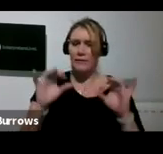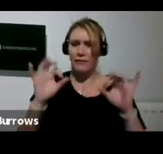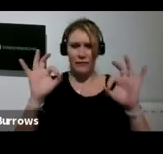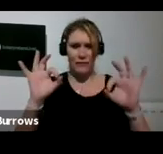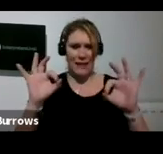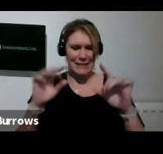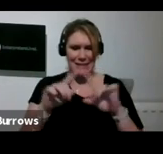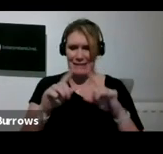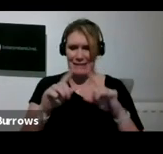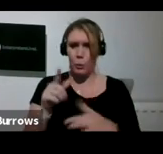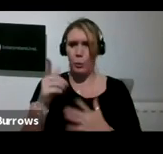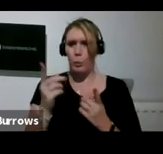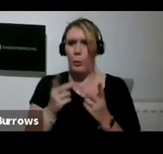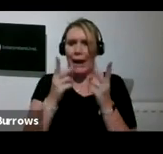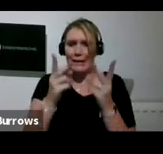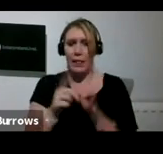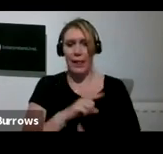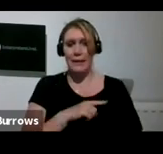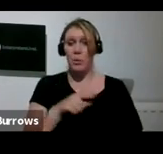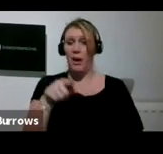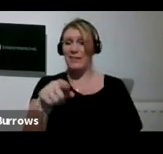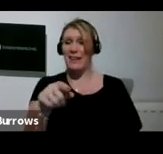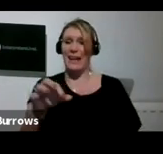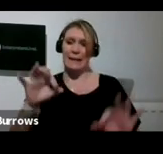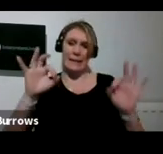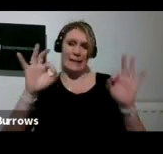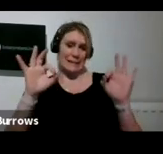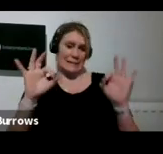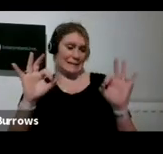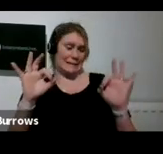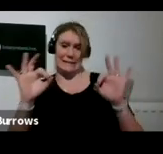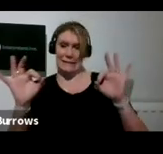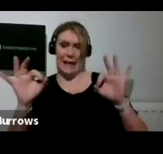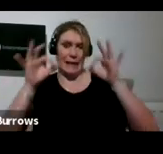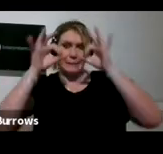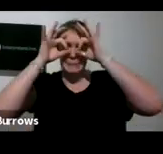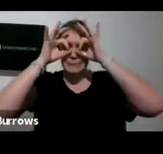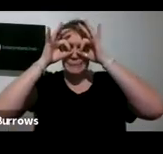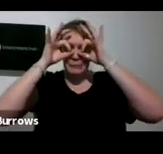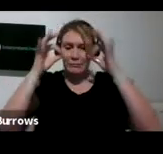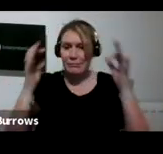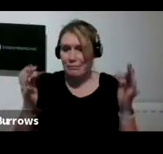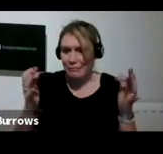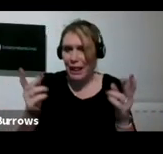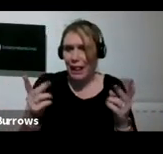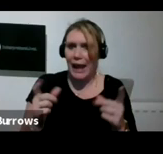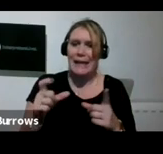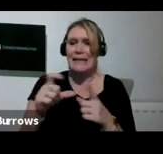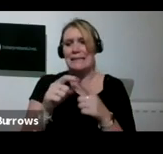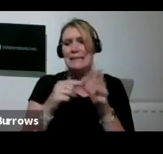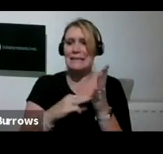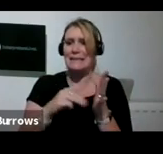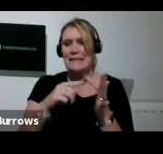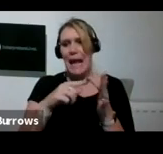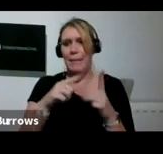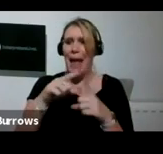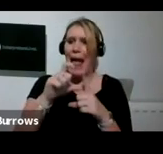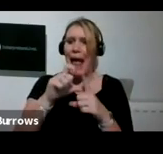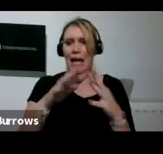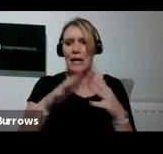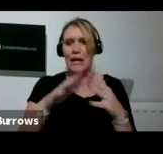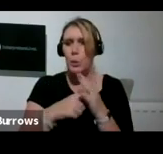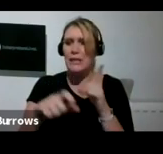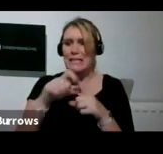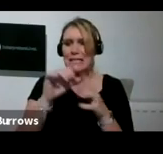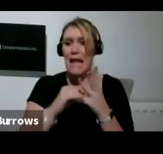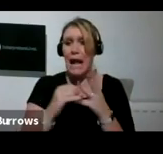And I eventually went for this one where it's kind of like a pair of Dame Edna glasses almost. And yeah, I just like that.